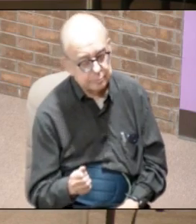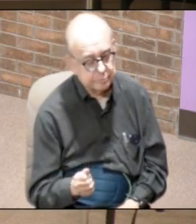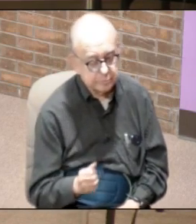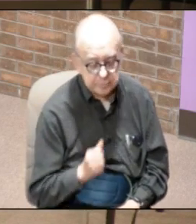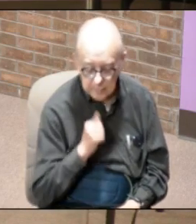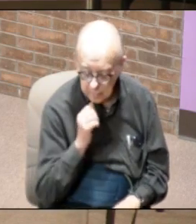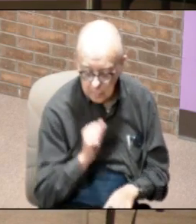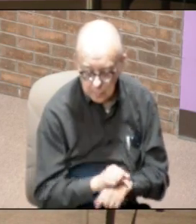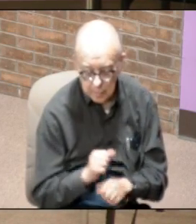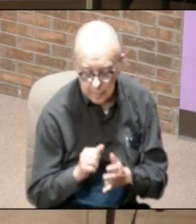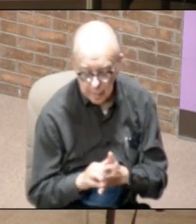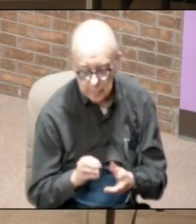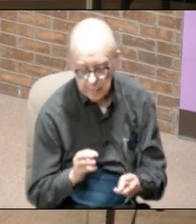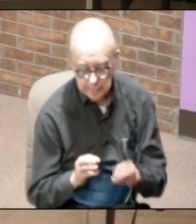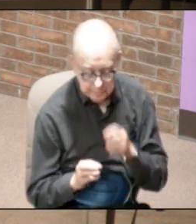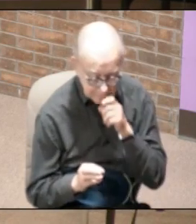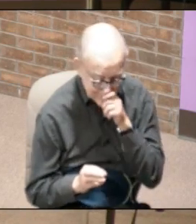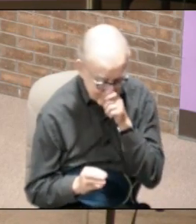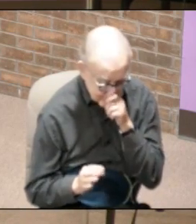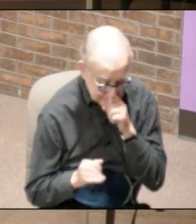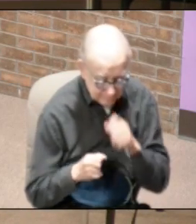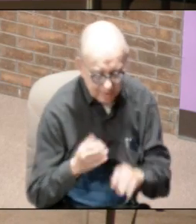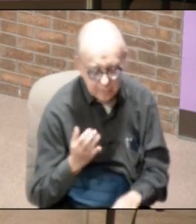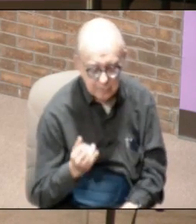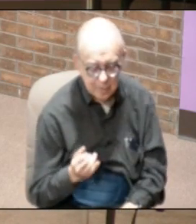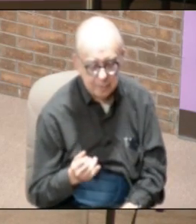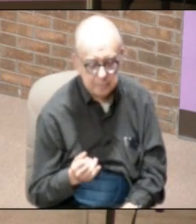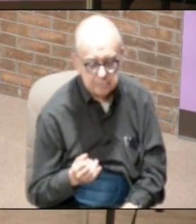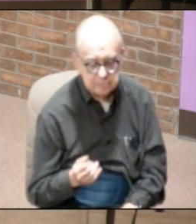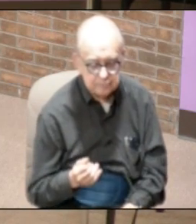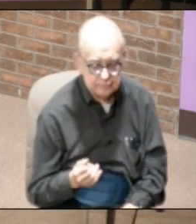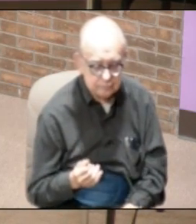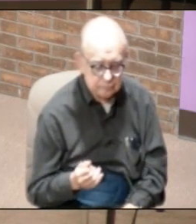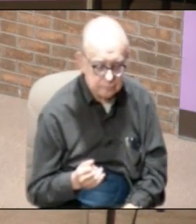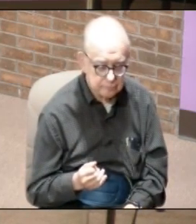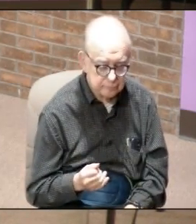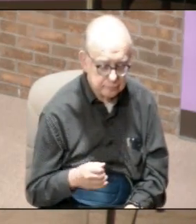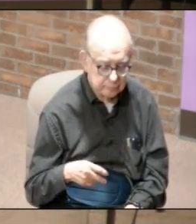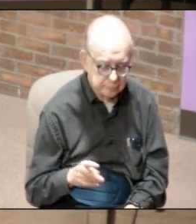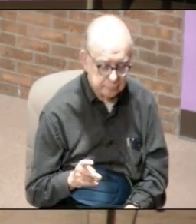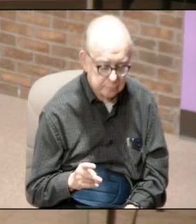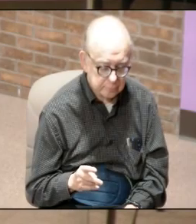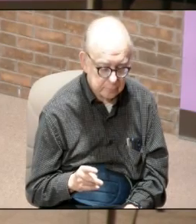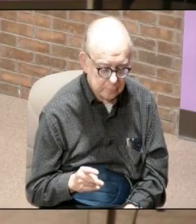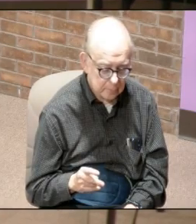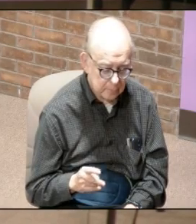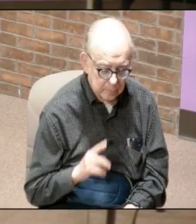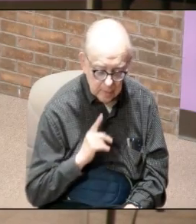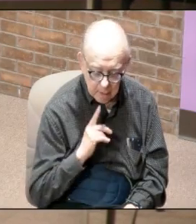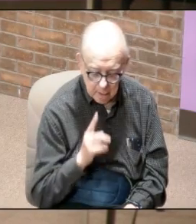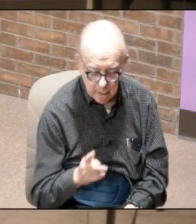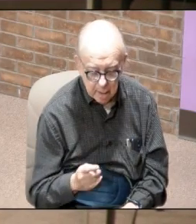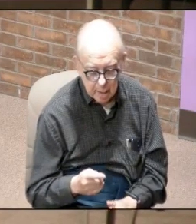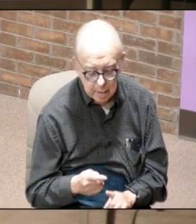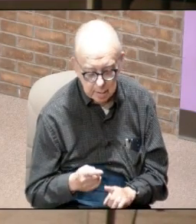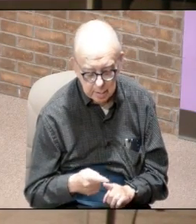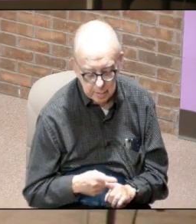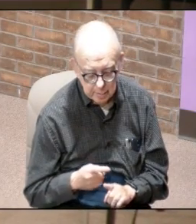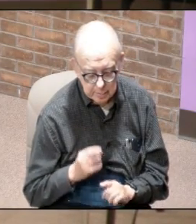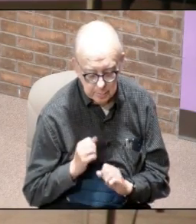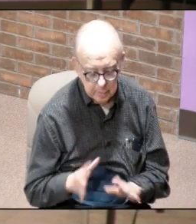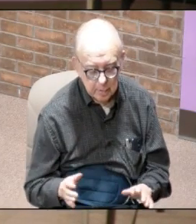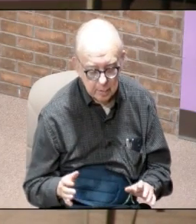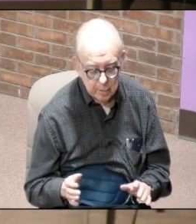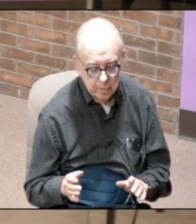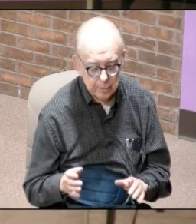it doesn't work that way that is why Paul says I counted a blessing to